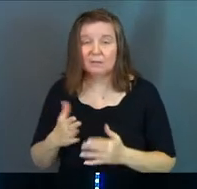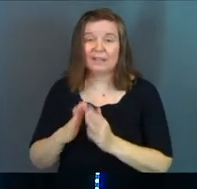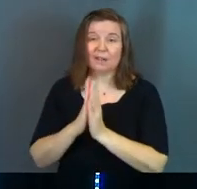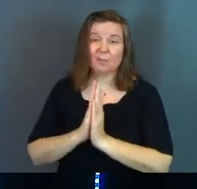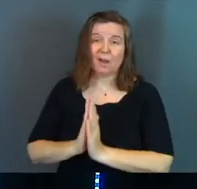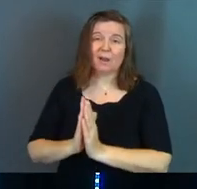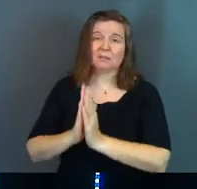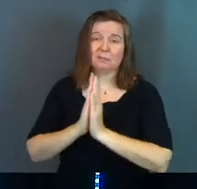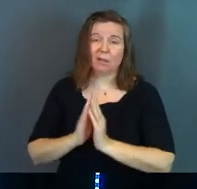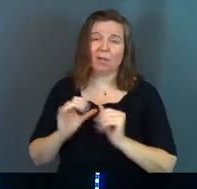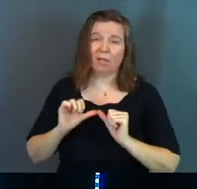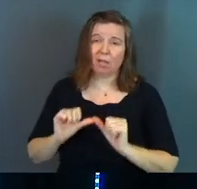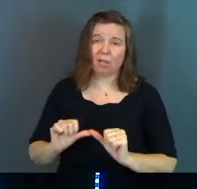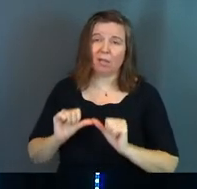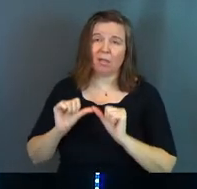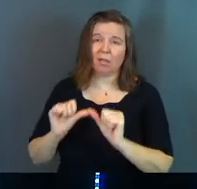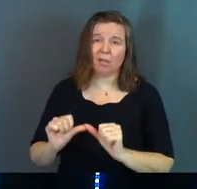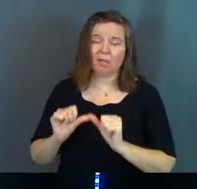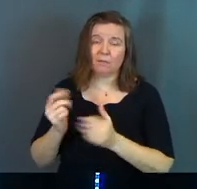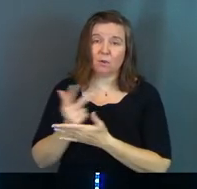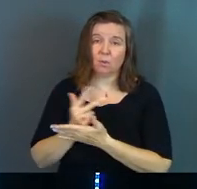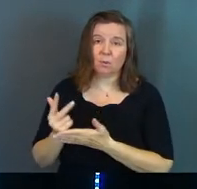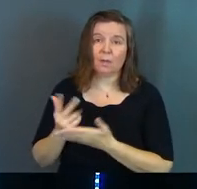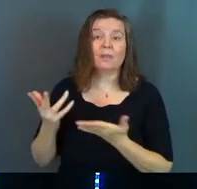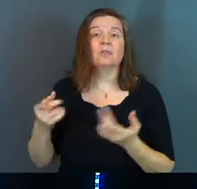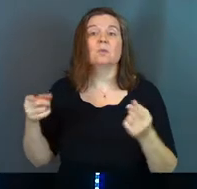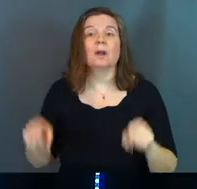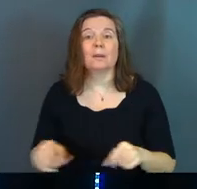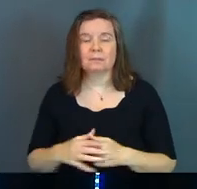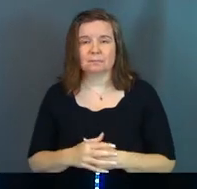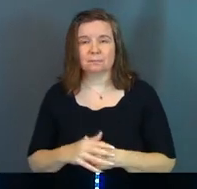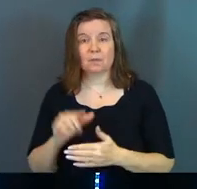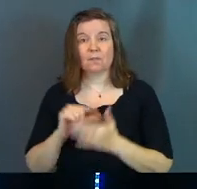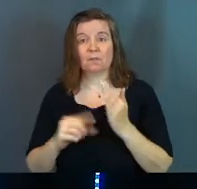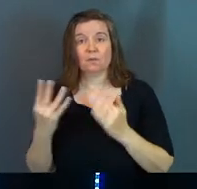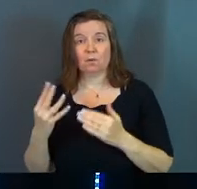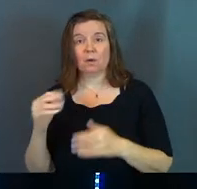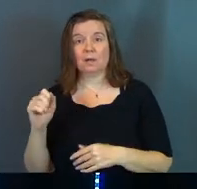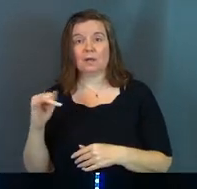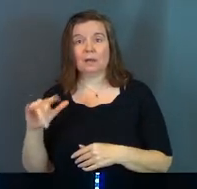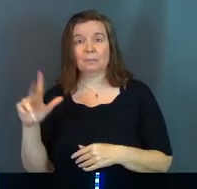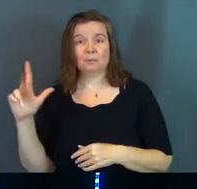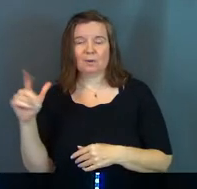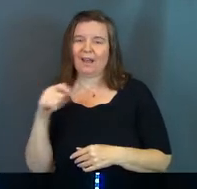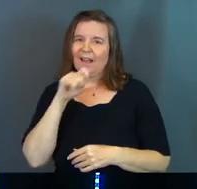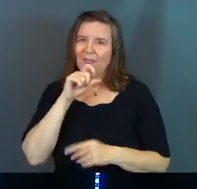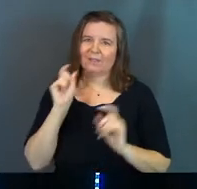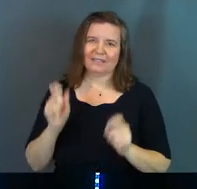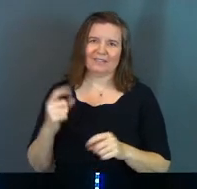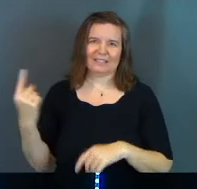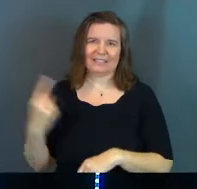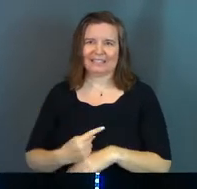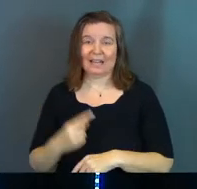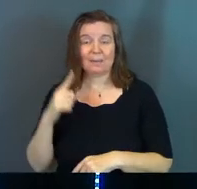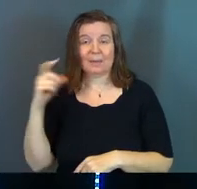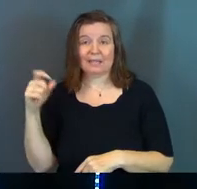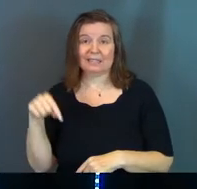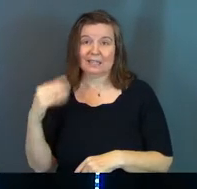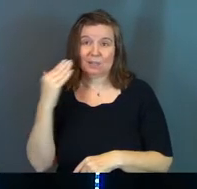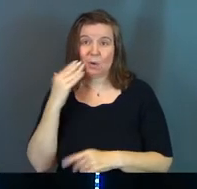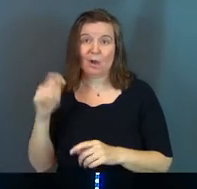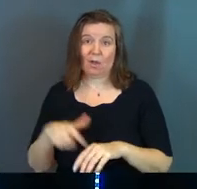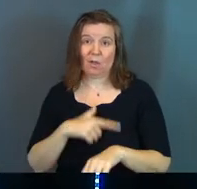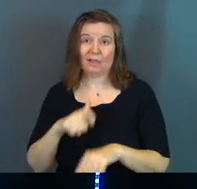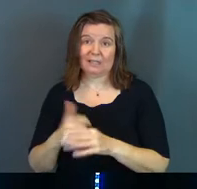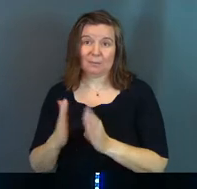prays and he fasts for three weeks. And here's what happens. Verse four, on April 23rd, I love that he gives us the date because he